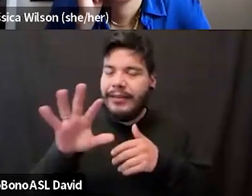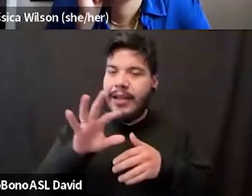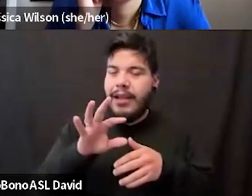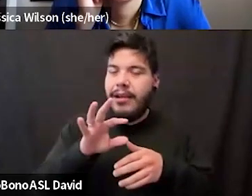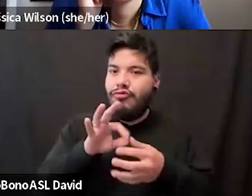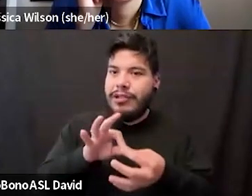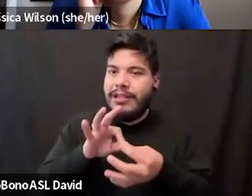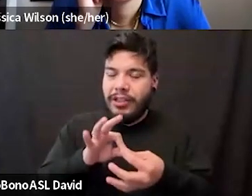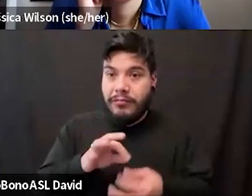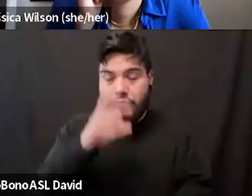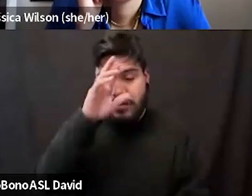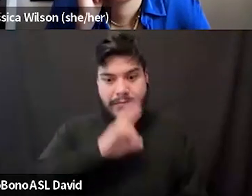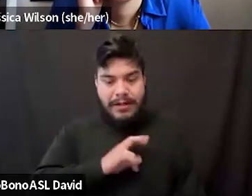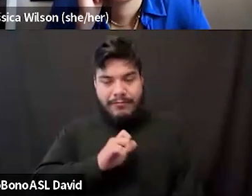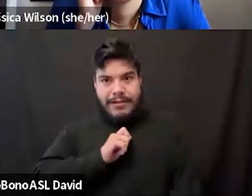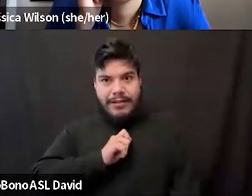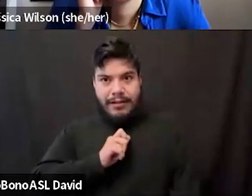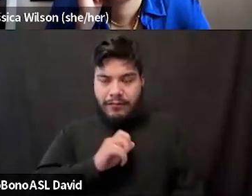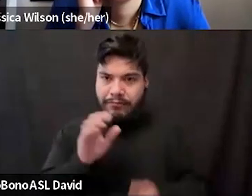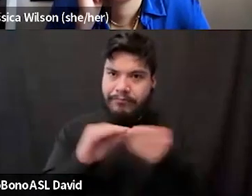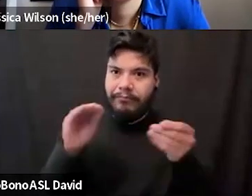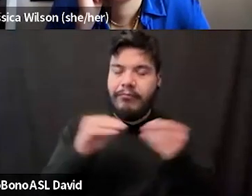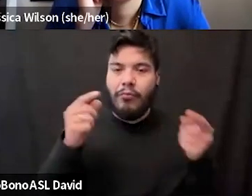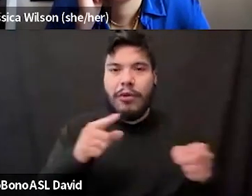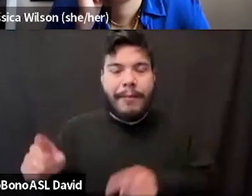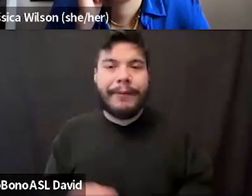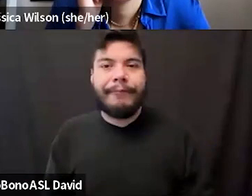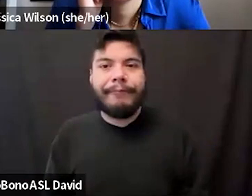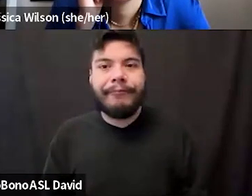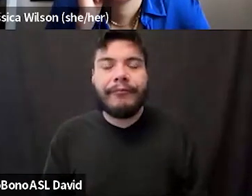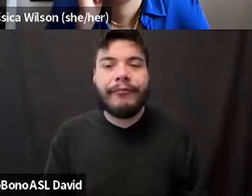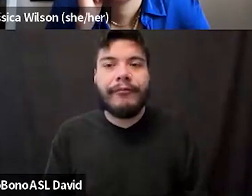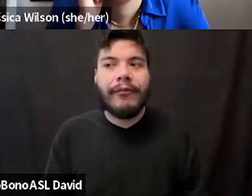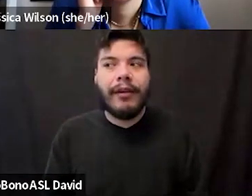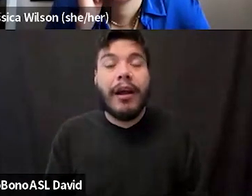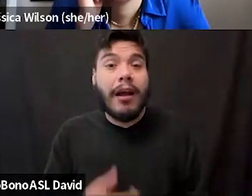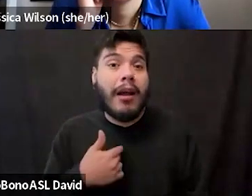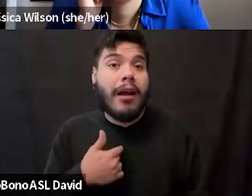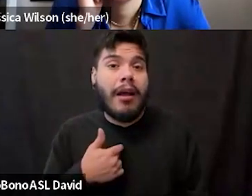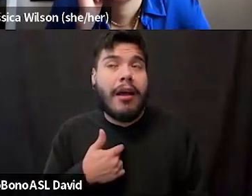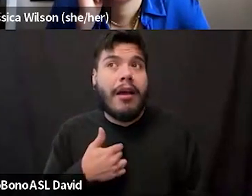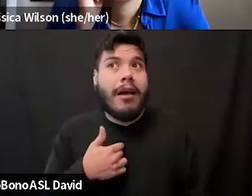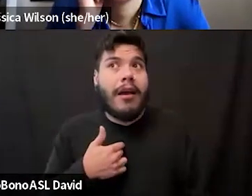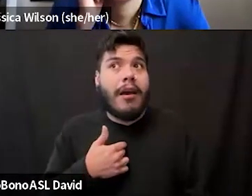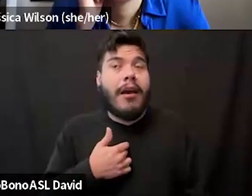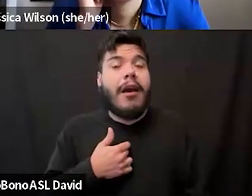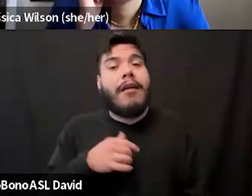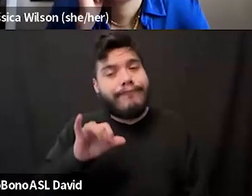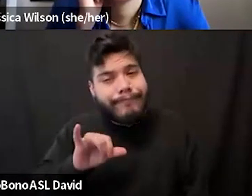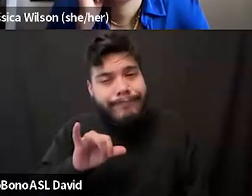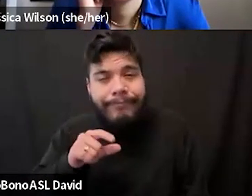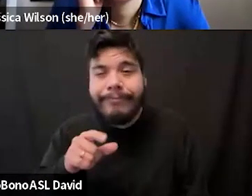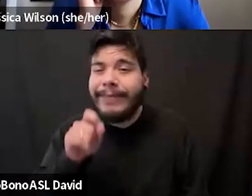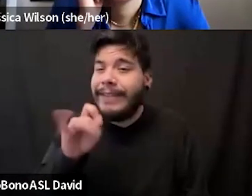enough to actually state what is going on. And I find that if anything,